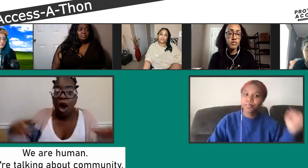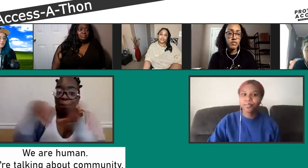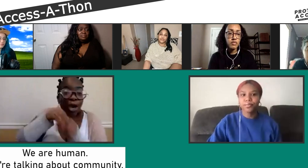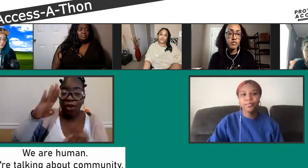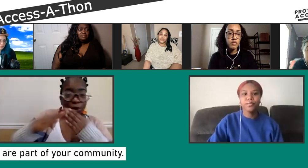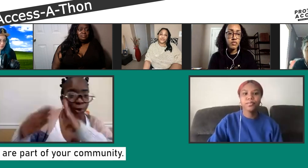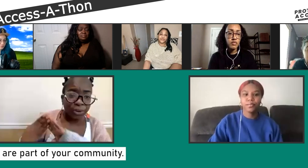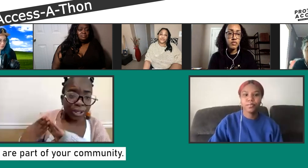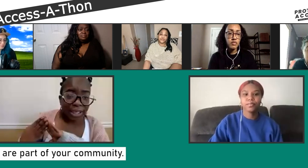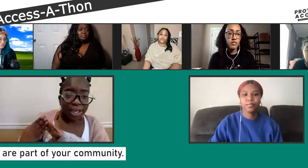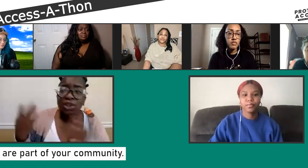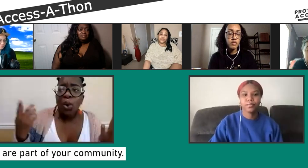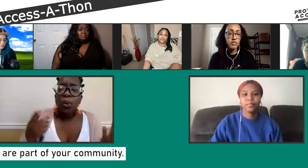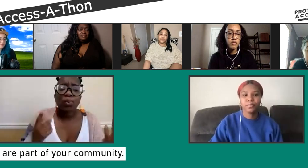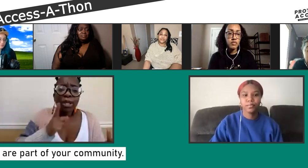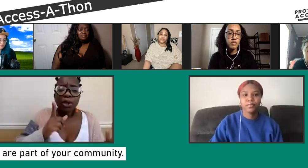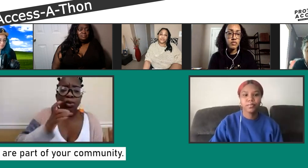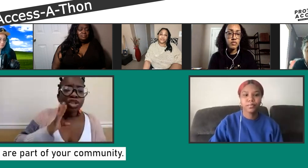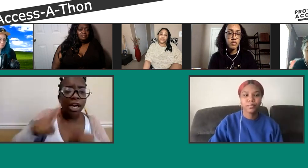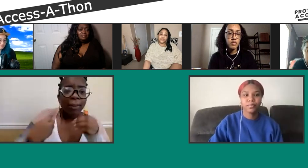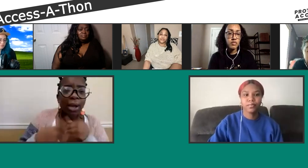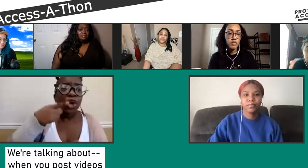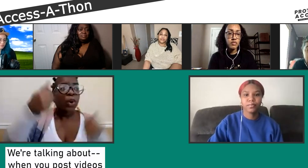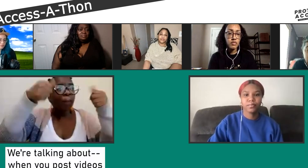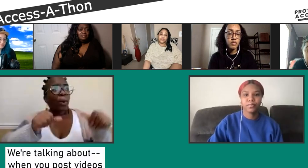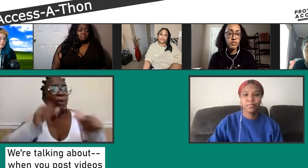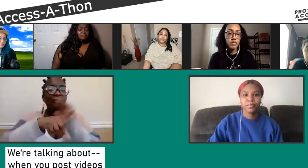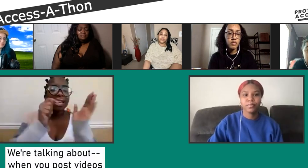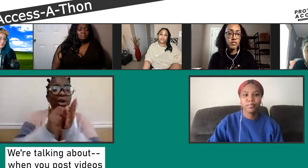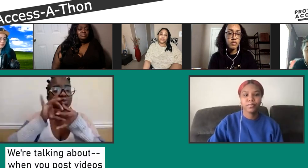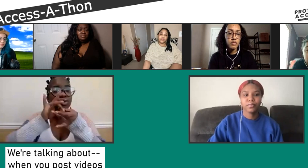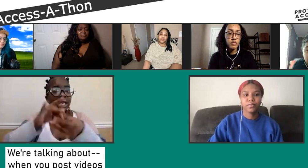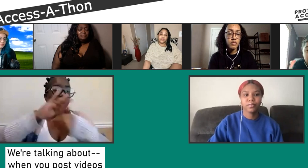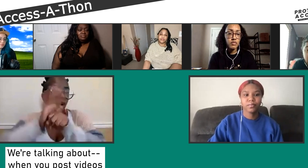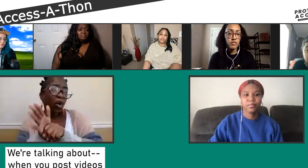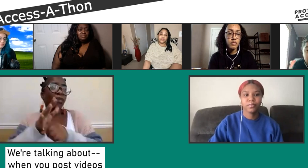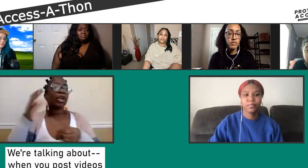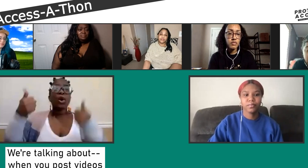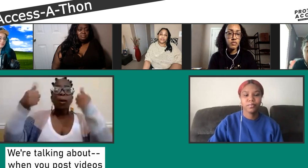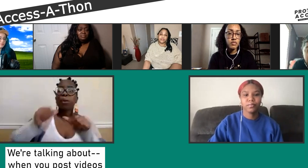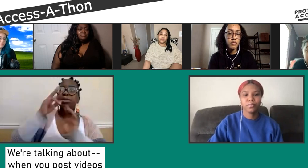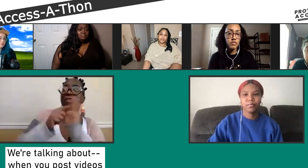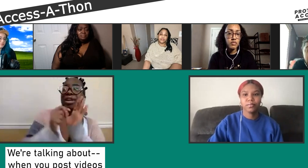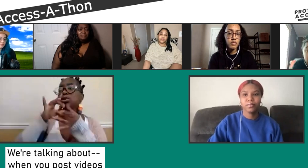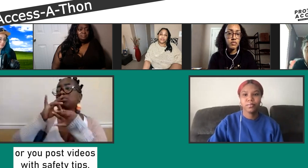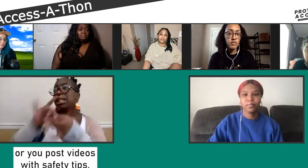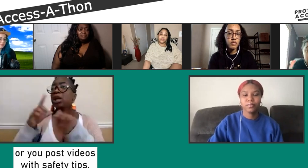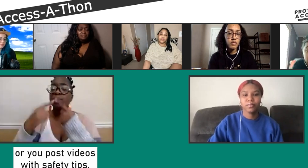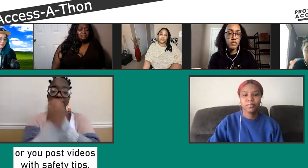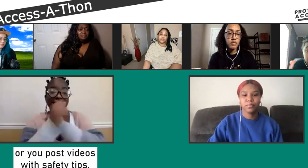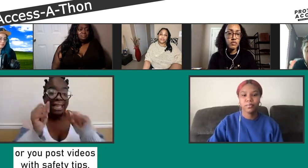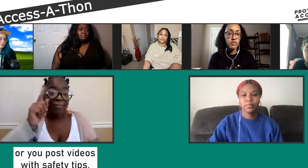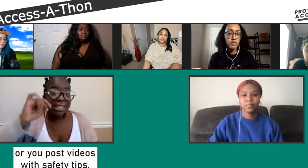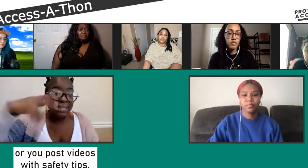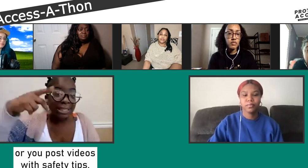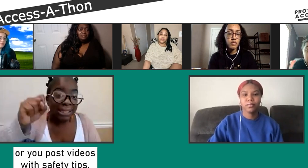you. This community, we're part of your community as well as humans, so what are you talking about? Posting these videos about